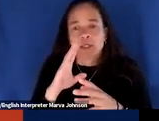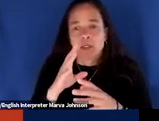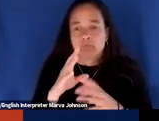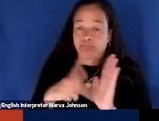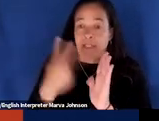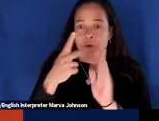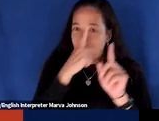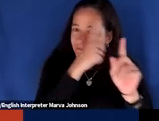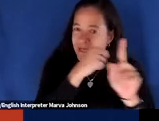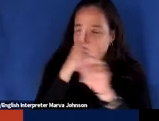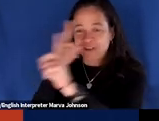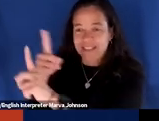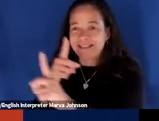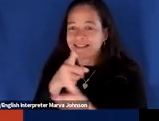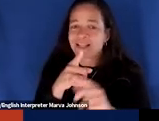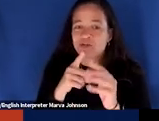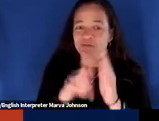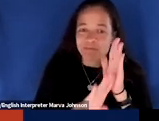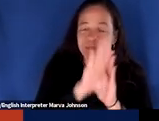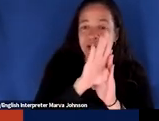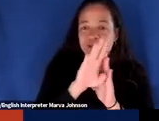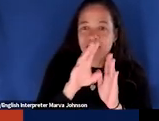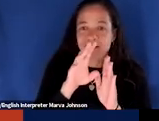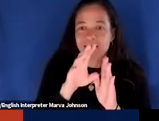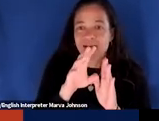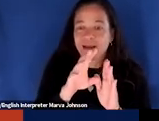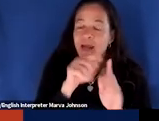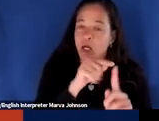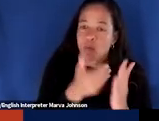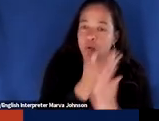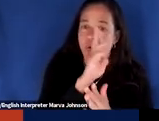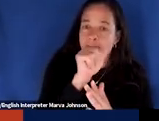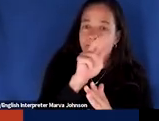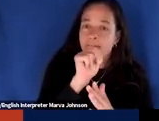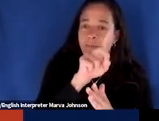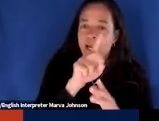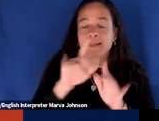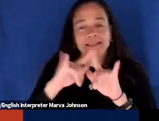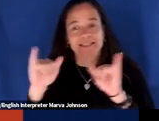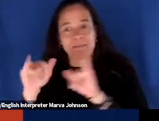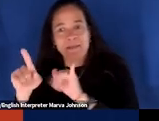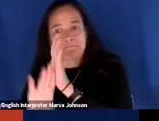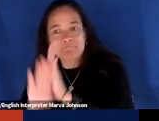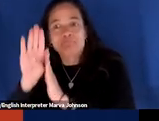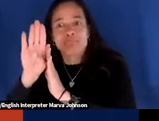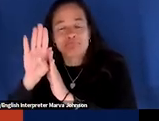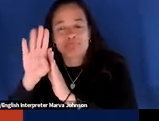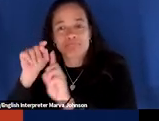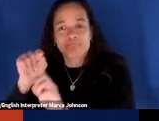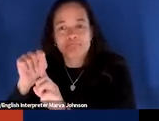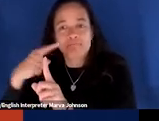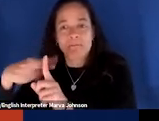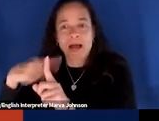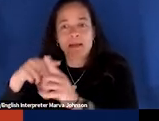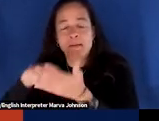building the strength and positive force of your brand as you're building the strength and positive force of what it means to be